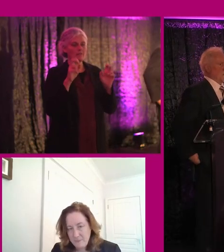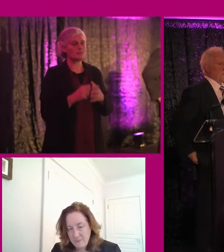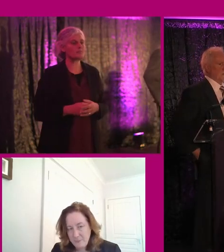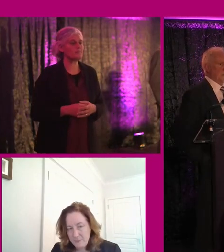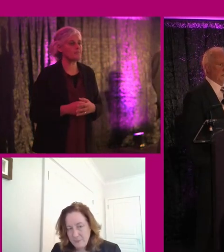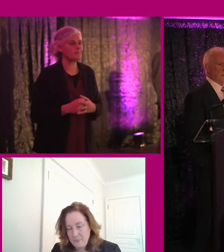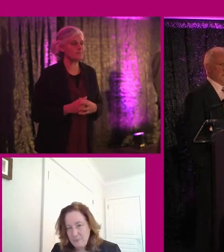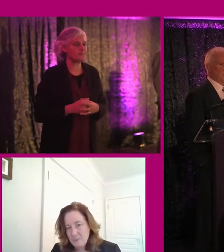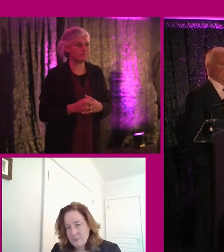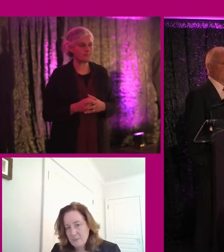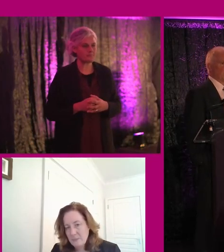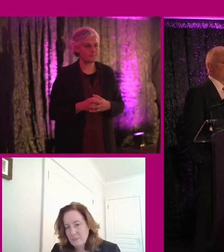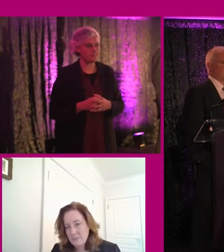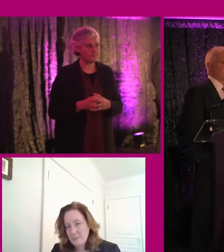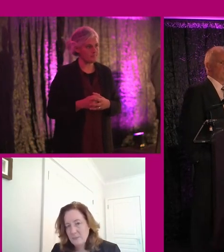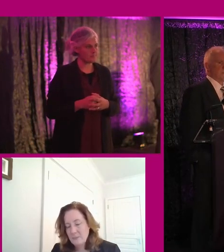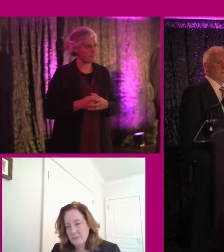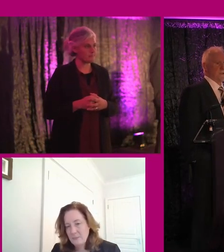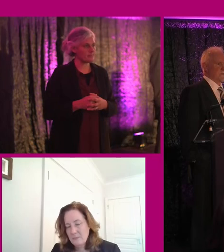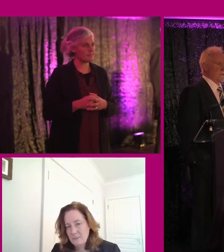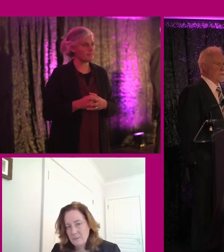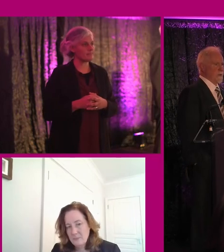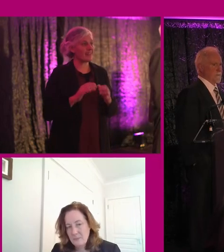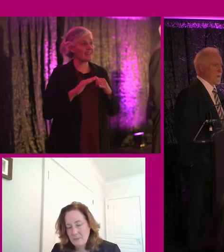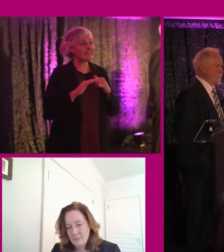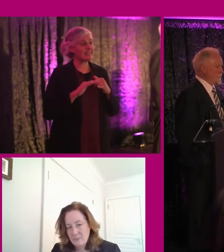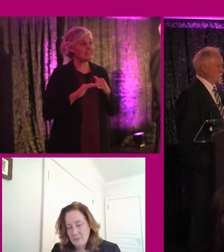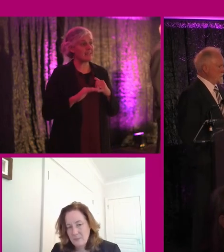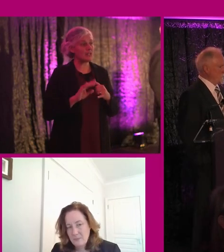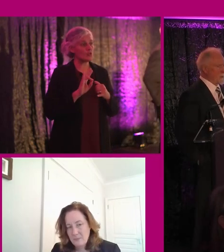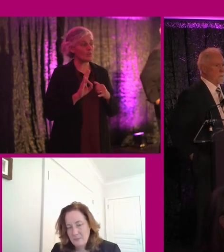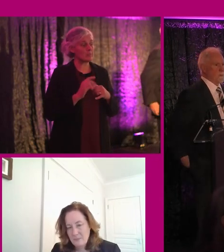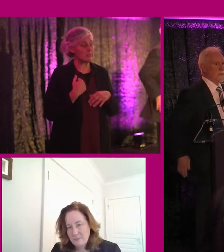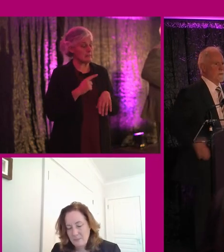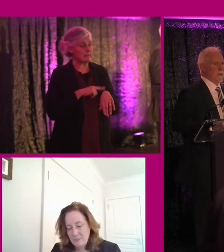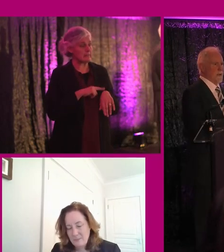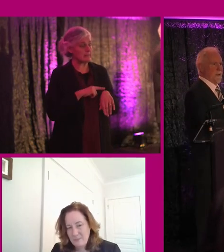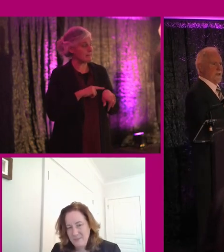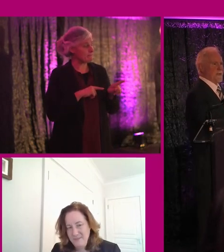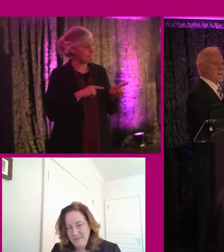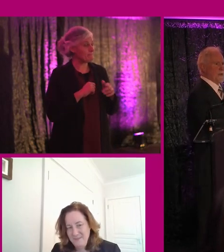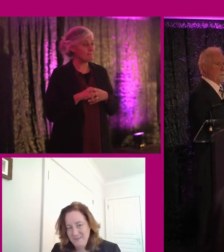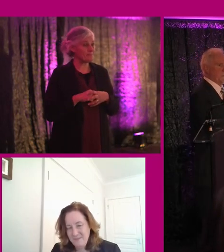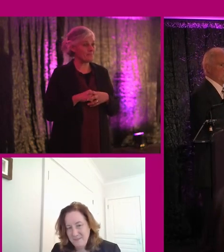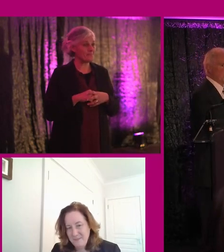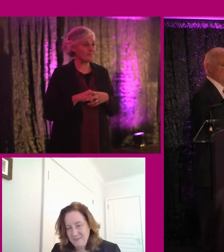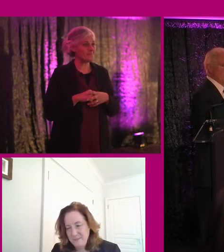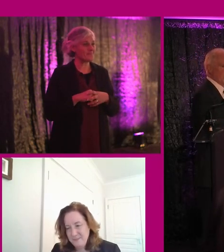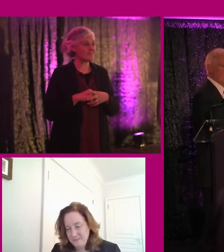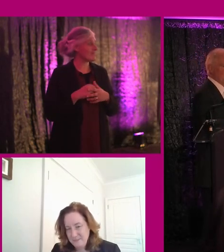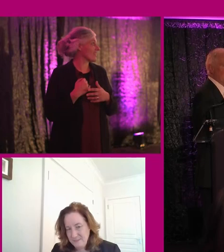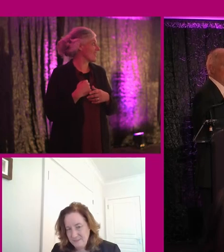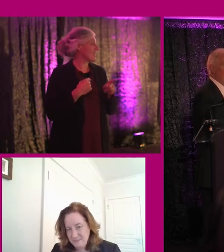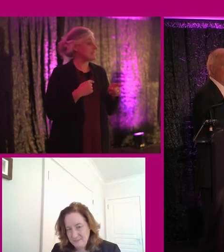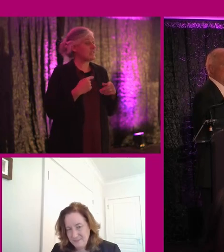Very good. One last question. I'm, I'm watching the timekeeper here and, and I'm between you